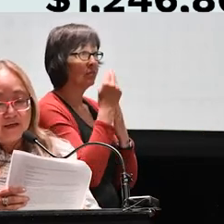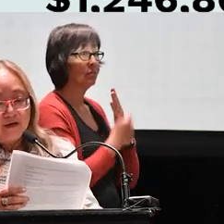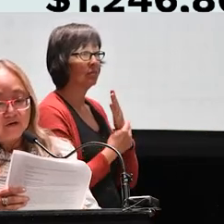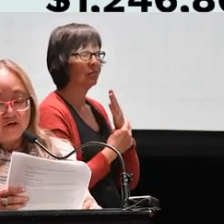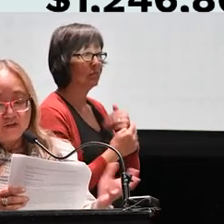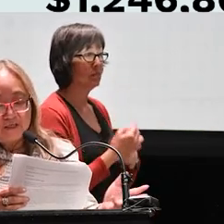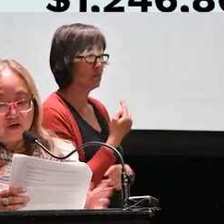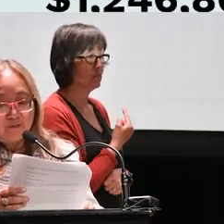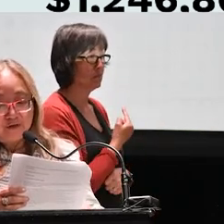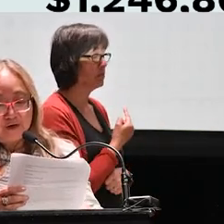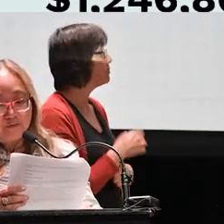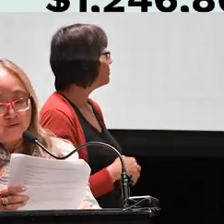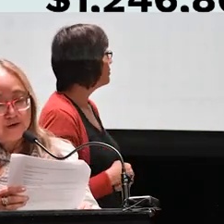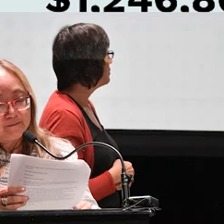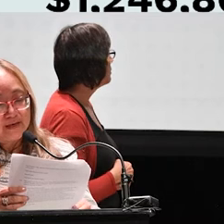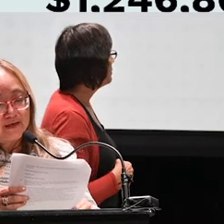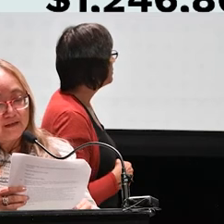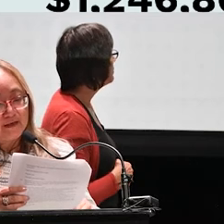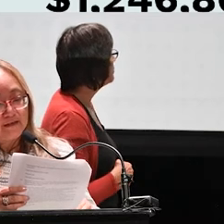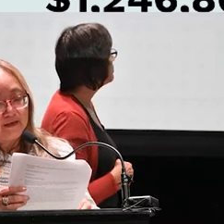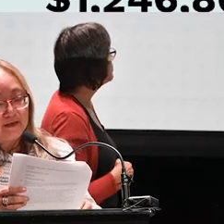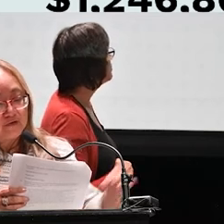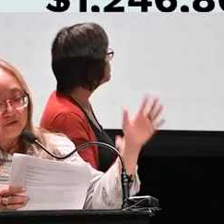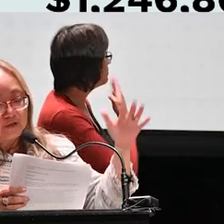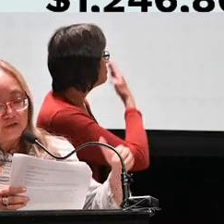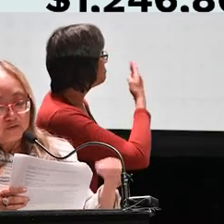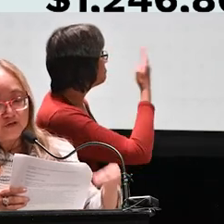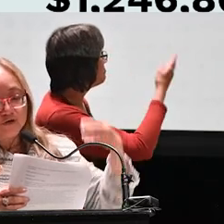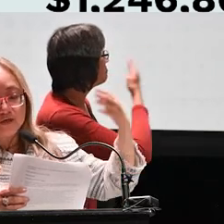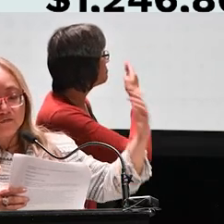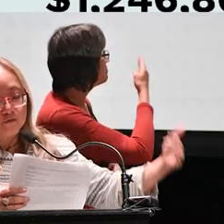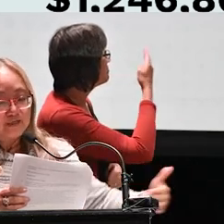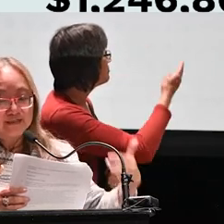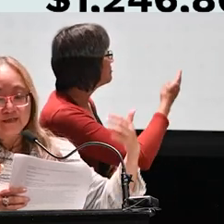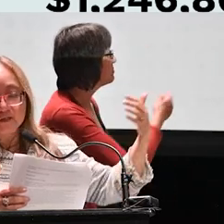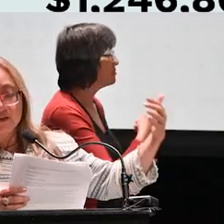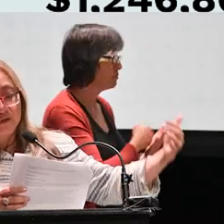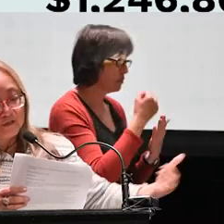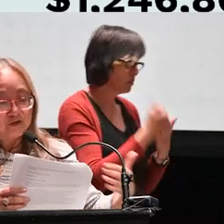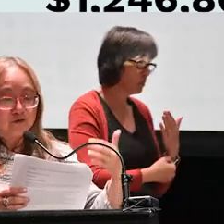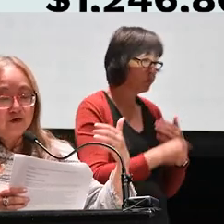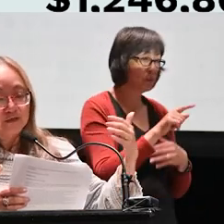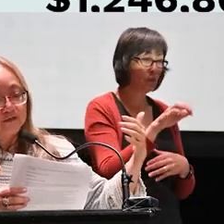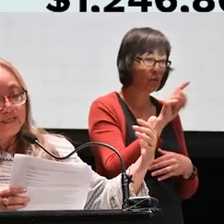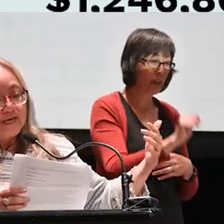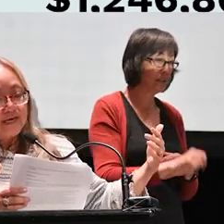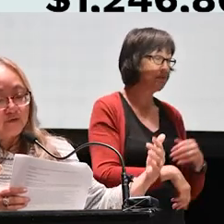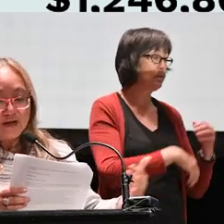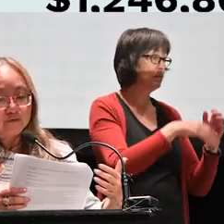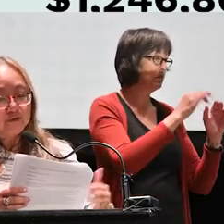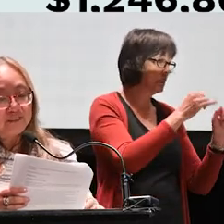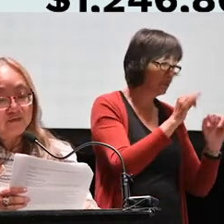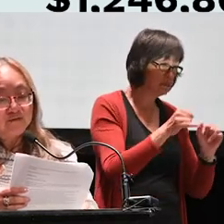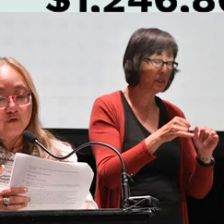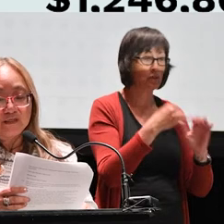our largest being the operating grant program and then others going to the project grants for organizations for individual artists and